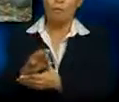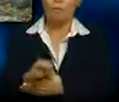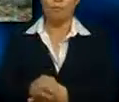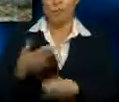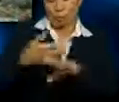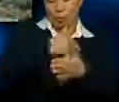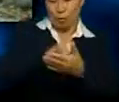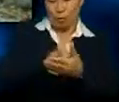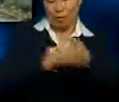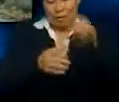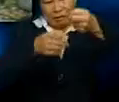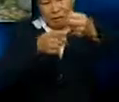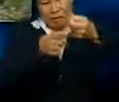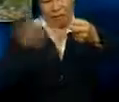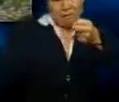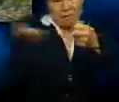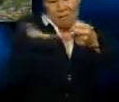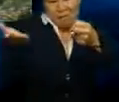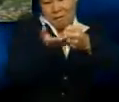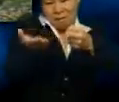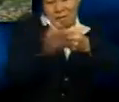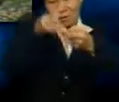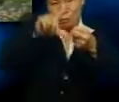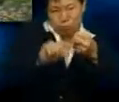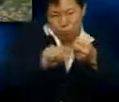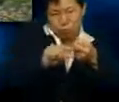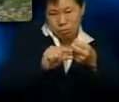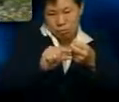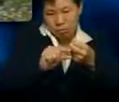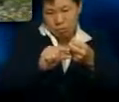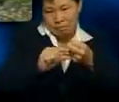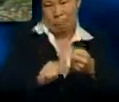stalk of the bunches will be cut as short as possible and numbered.